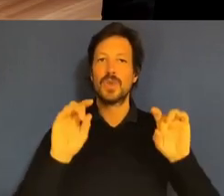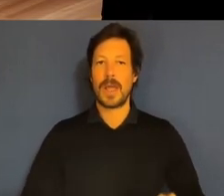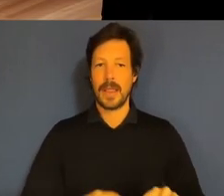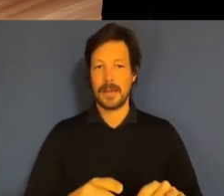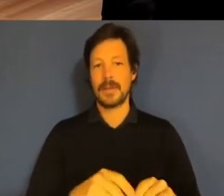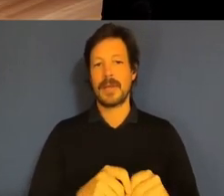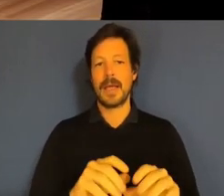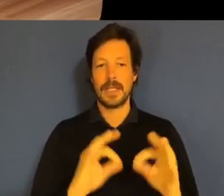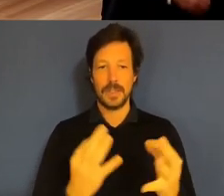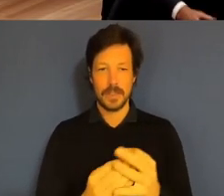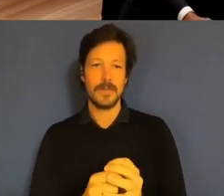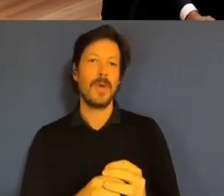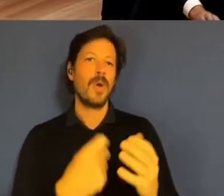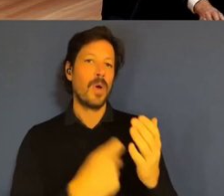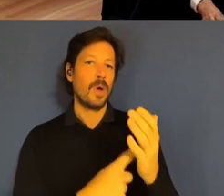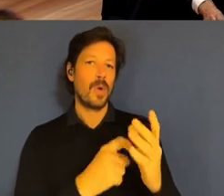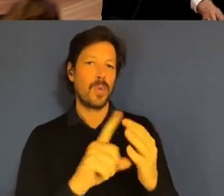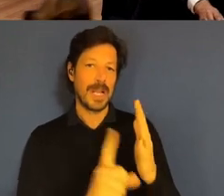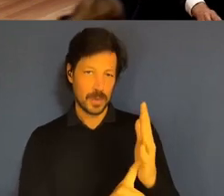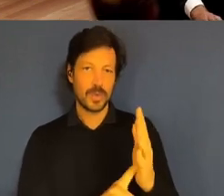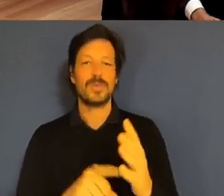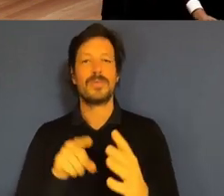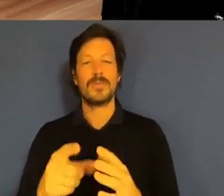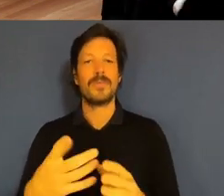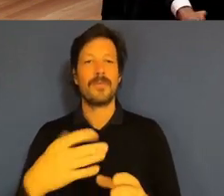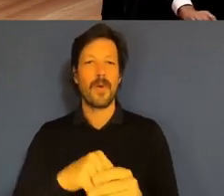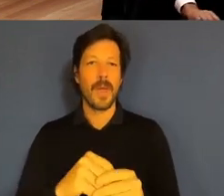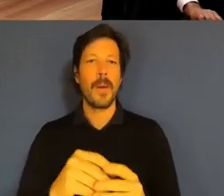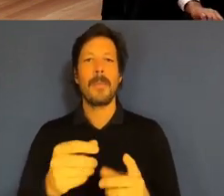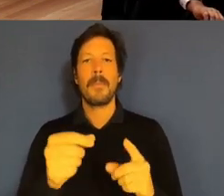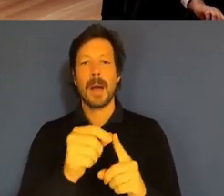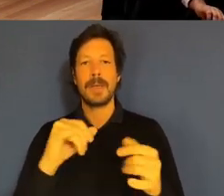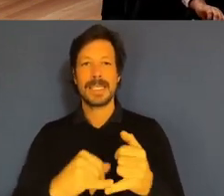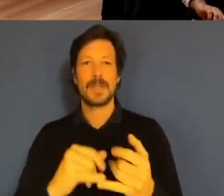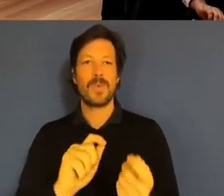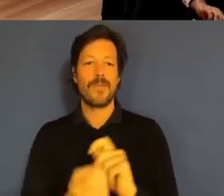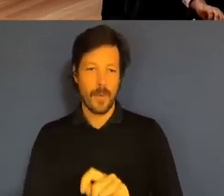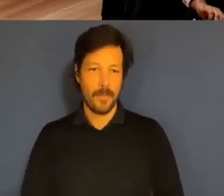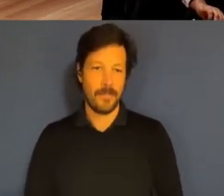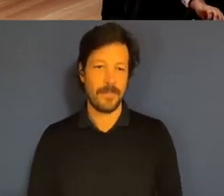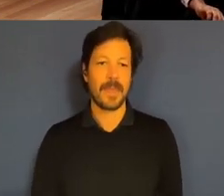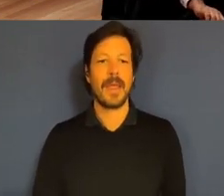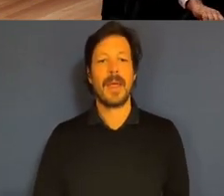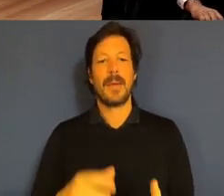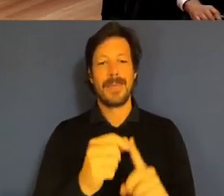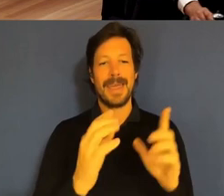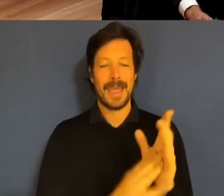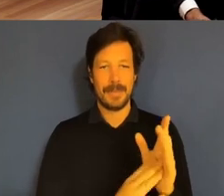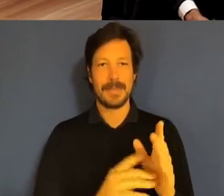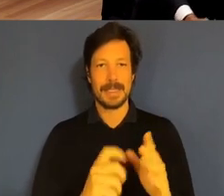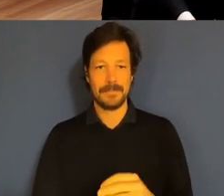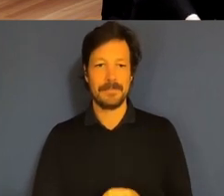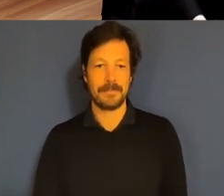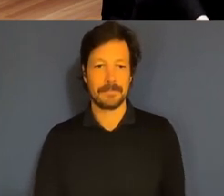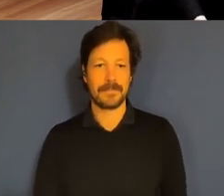Secretary of Public Sector Reform at PM&C. Thank you all for joining me today